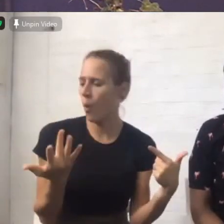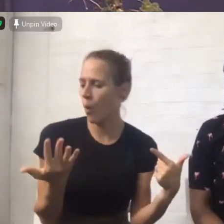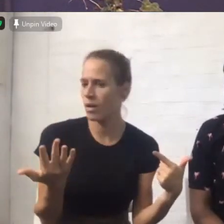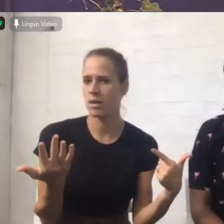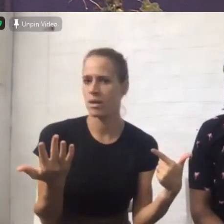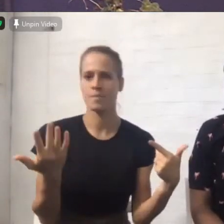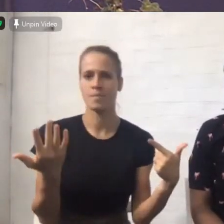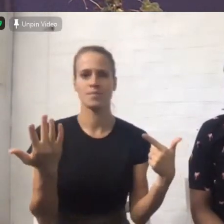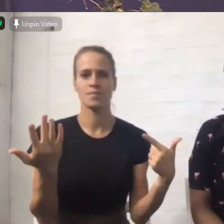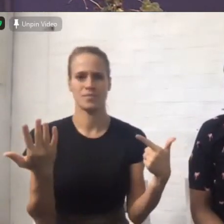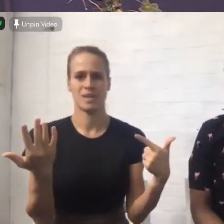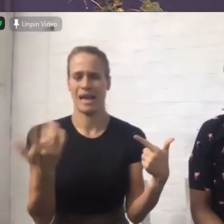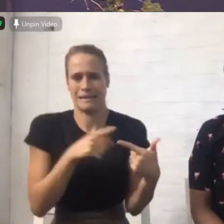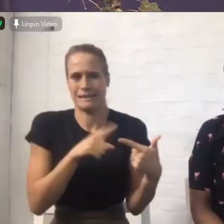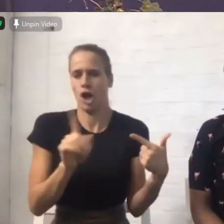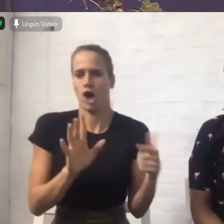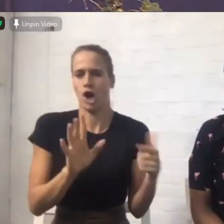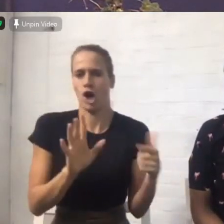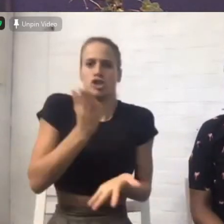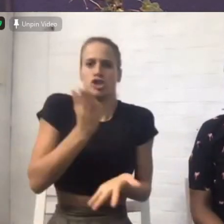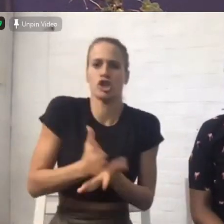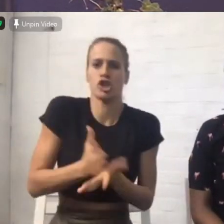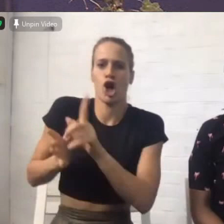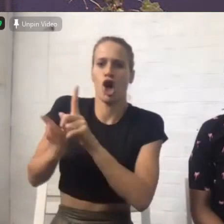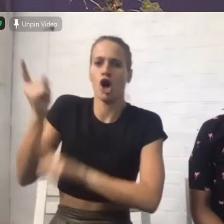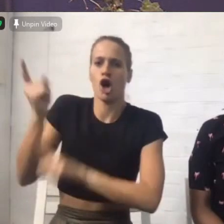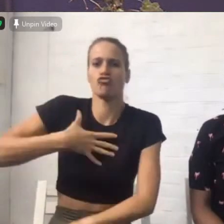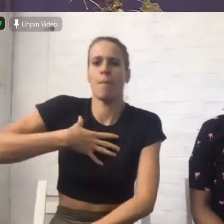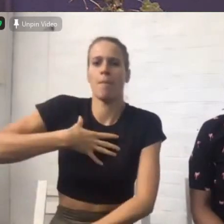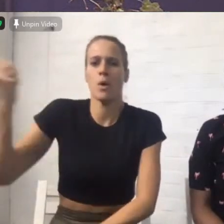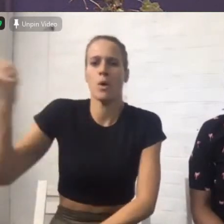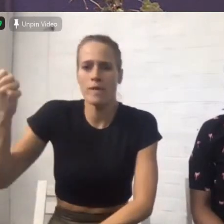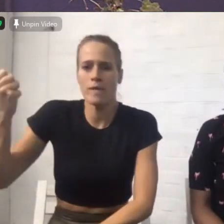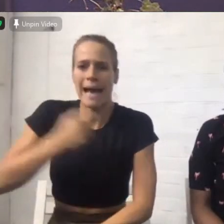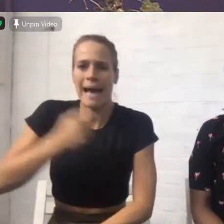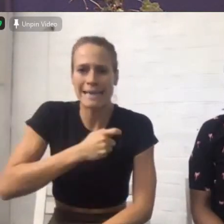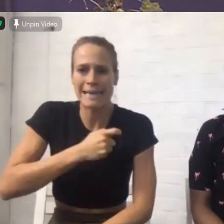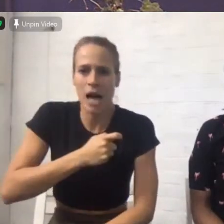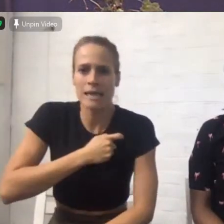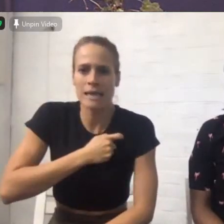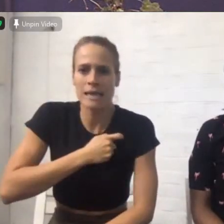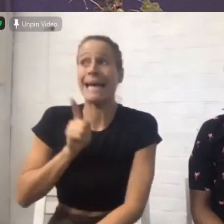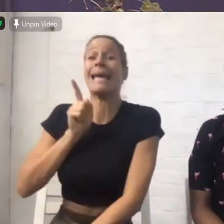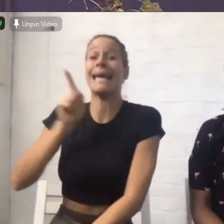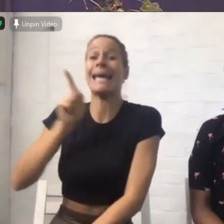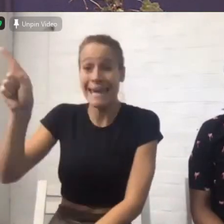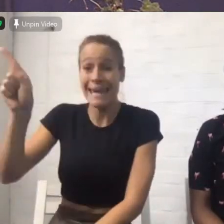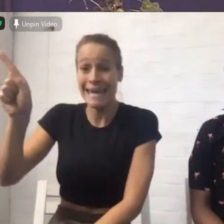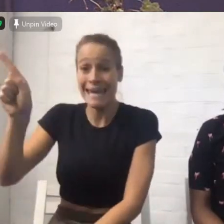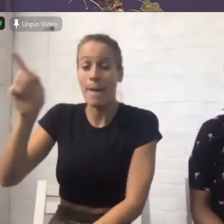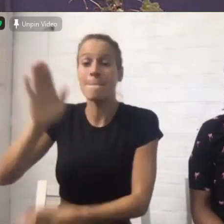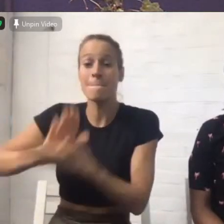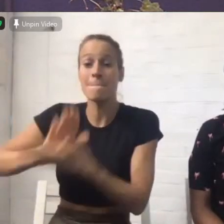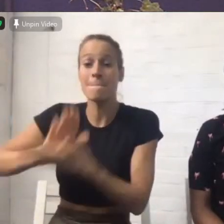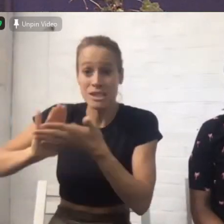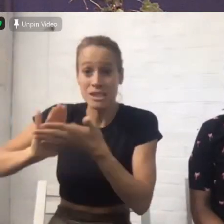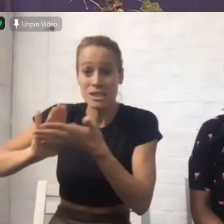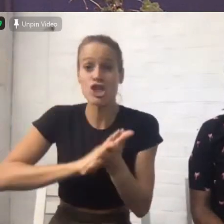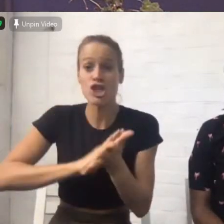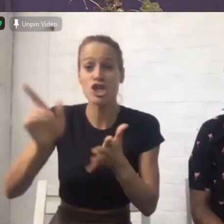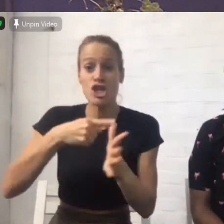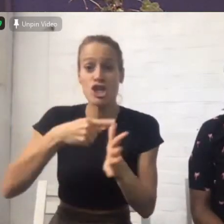isn't just God taking something away. He is shalom. He says,